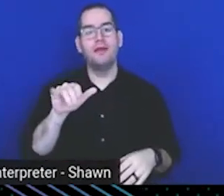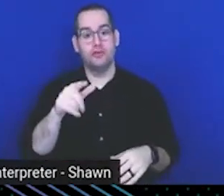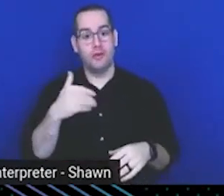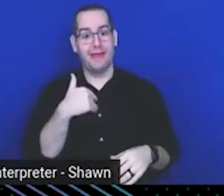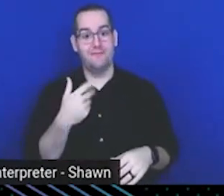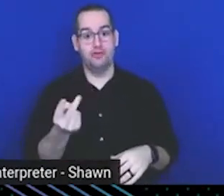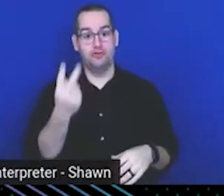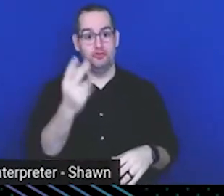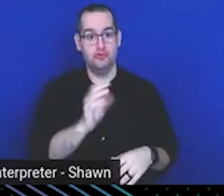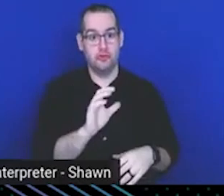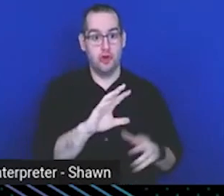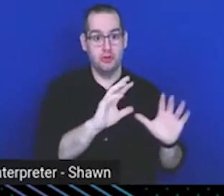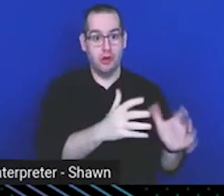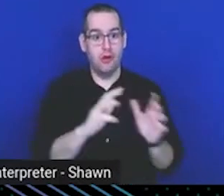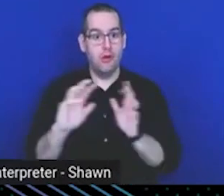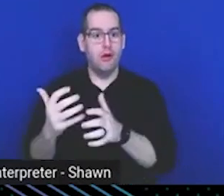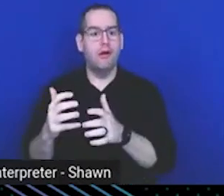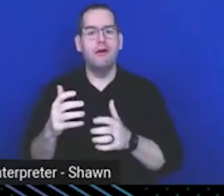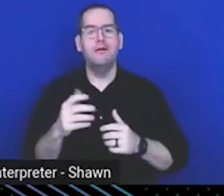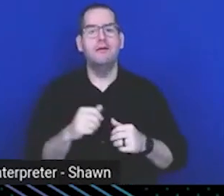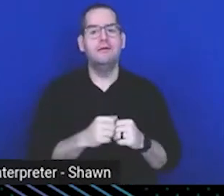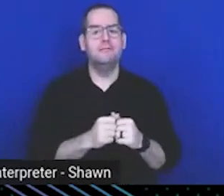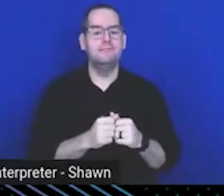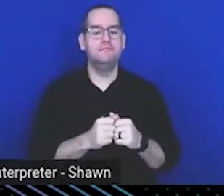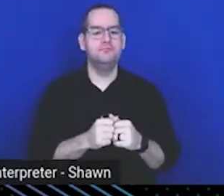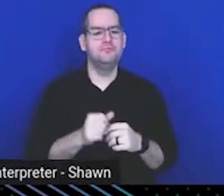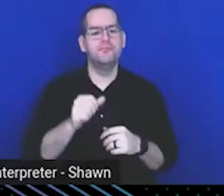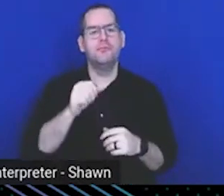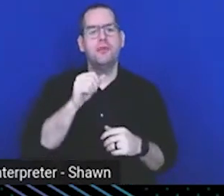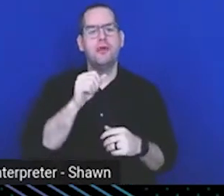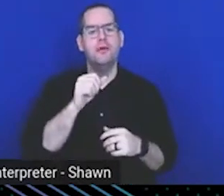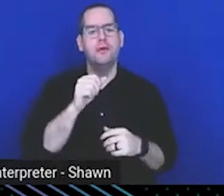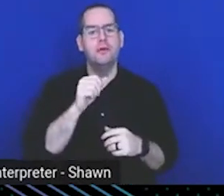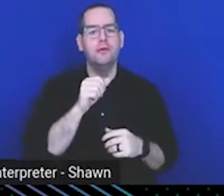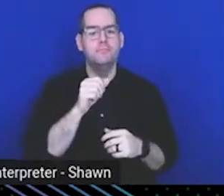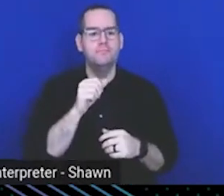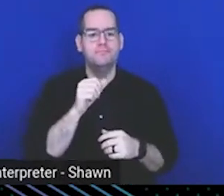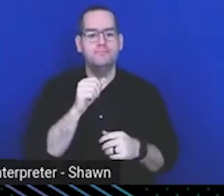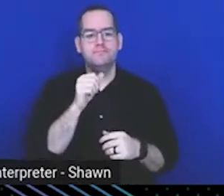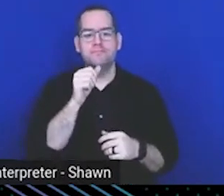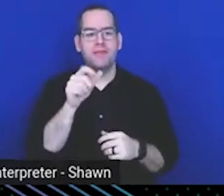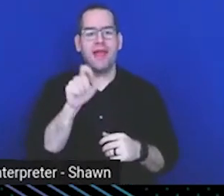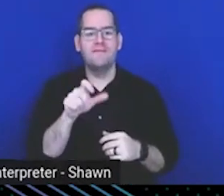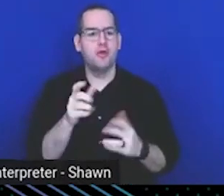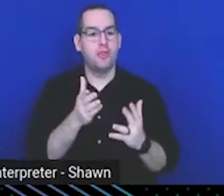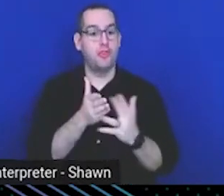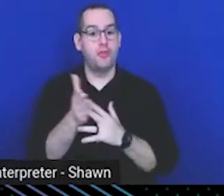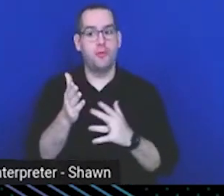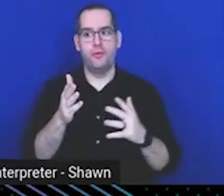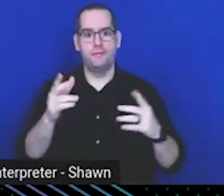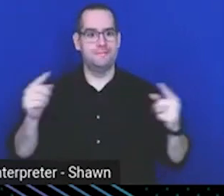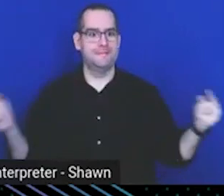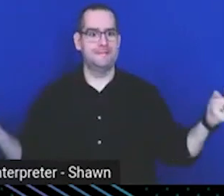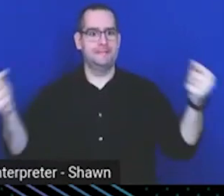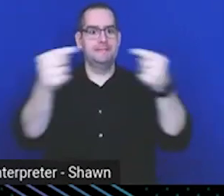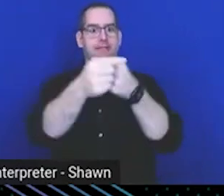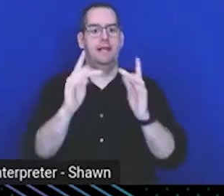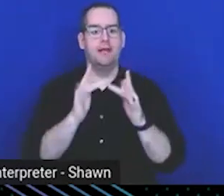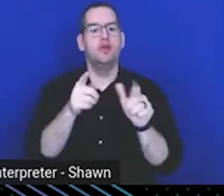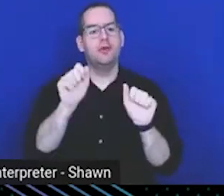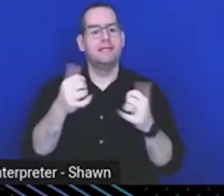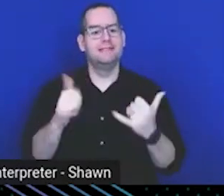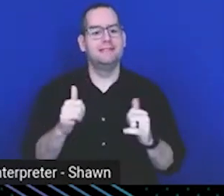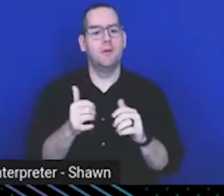doesn't have to cross out through public internet methods to get your communication going. You can still maintain that